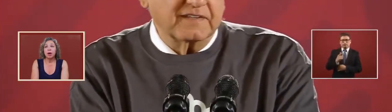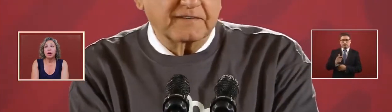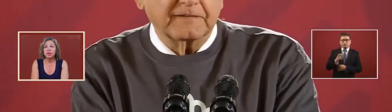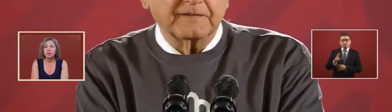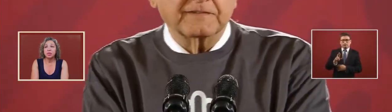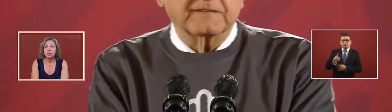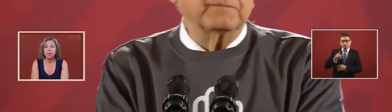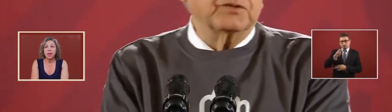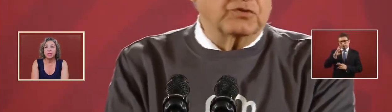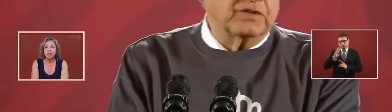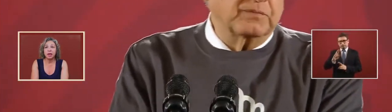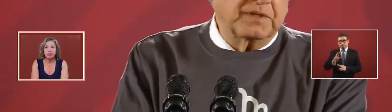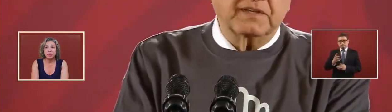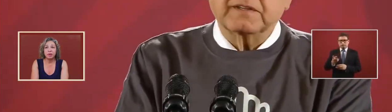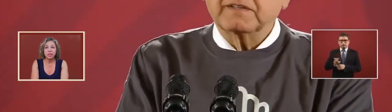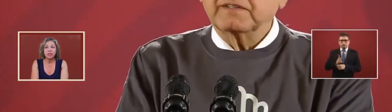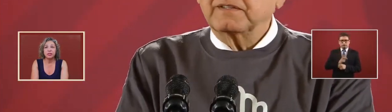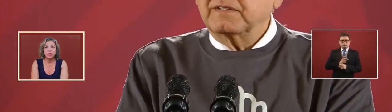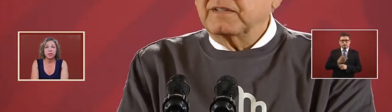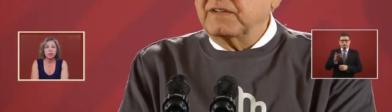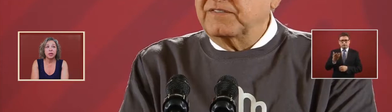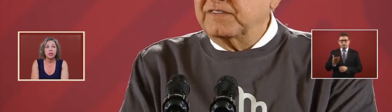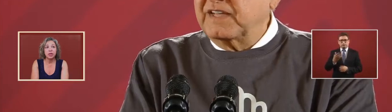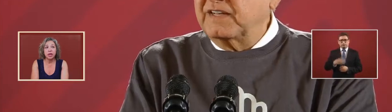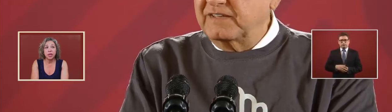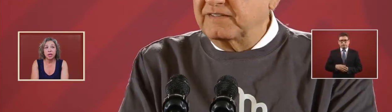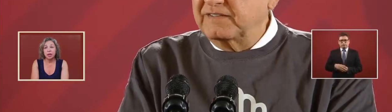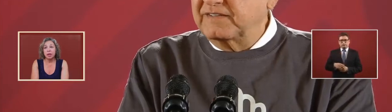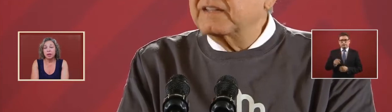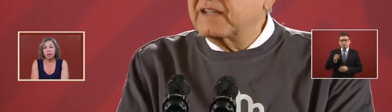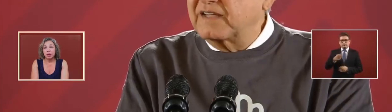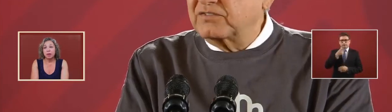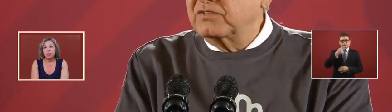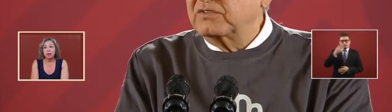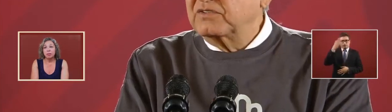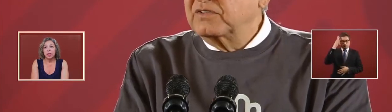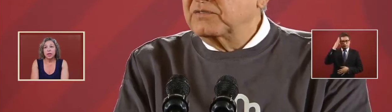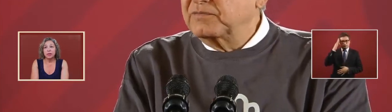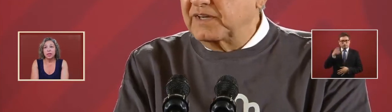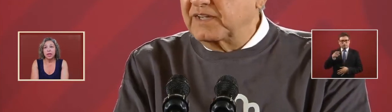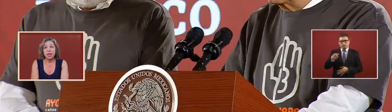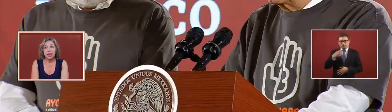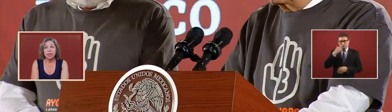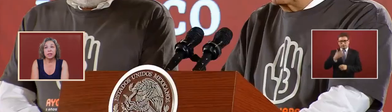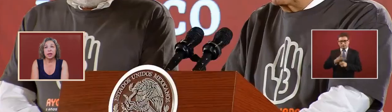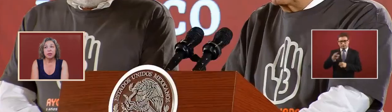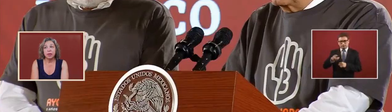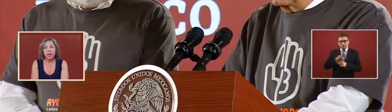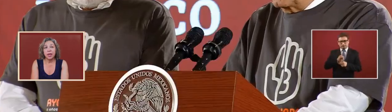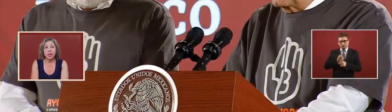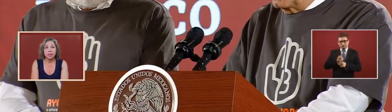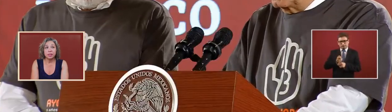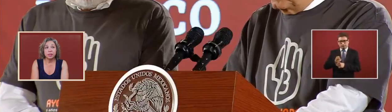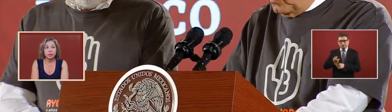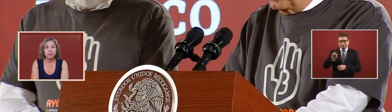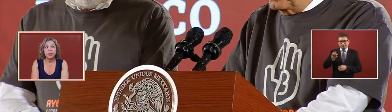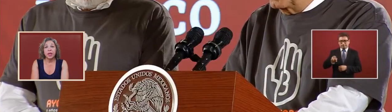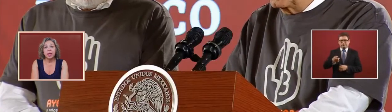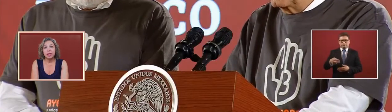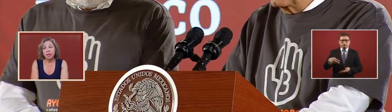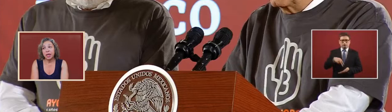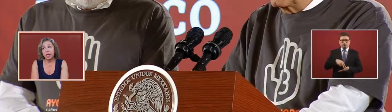regarding the respect of the district attorney because he is on the case